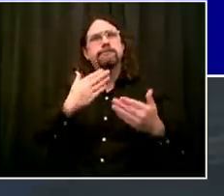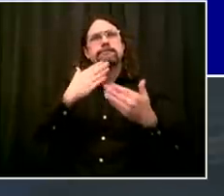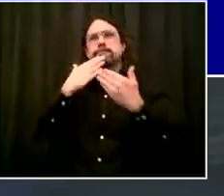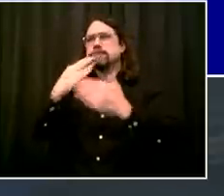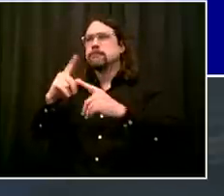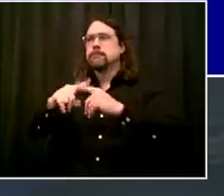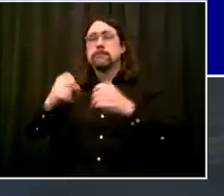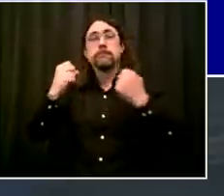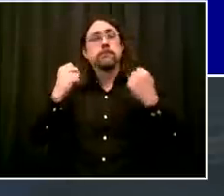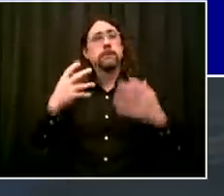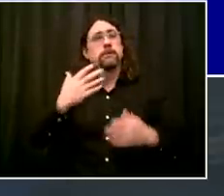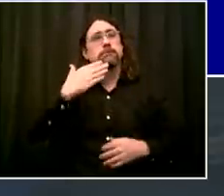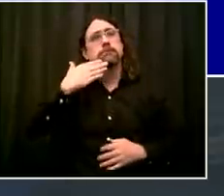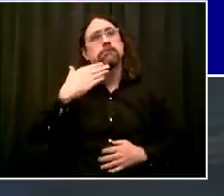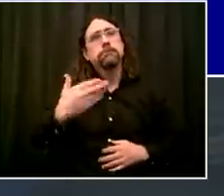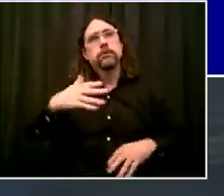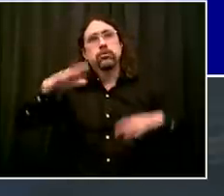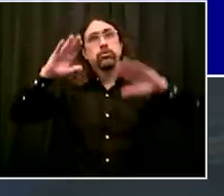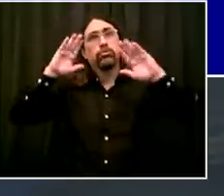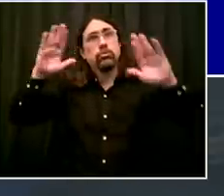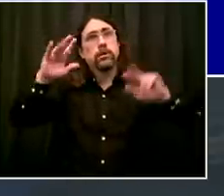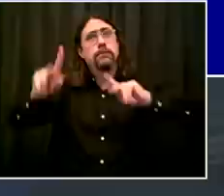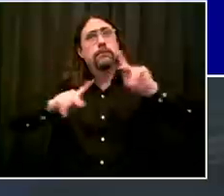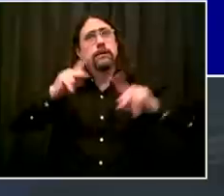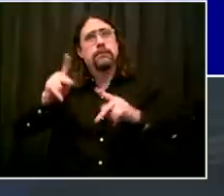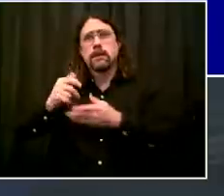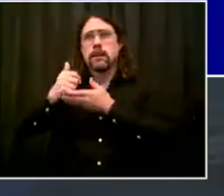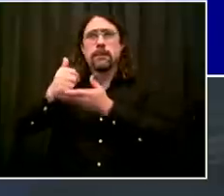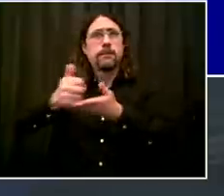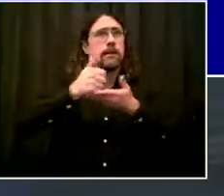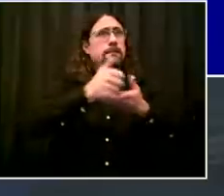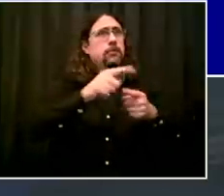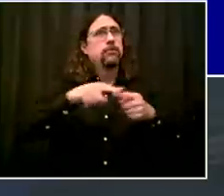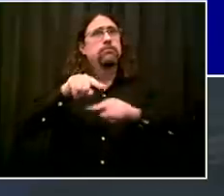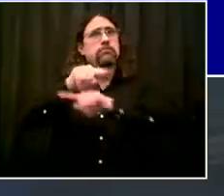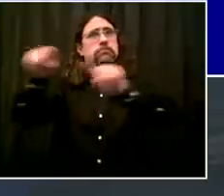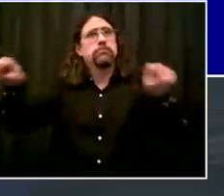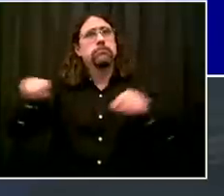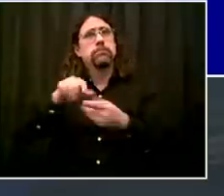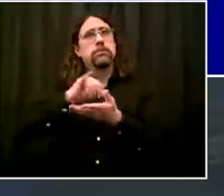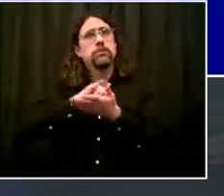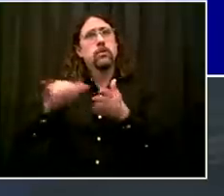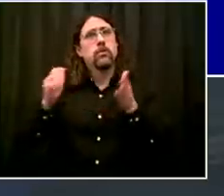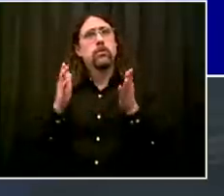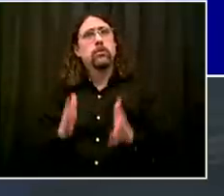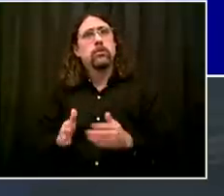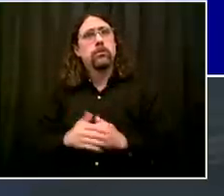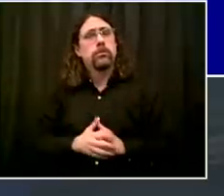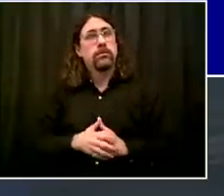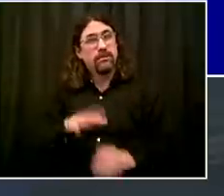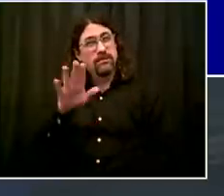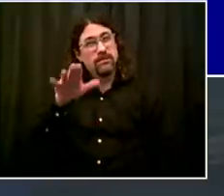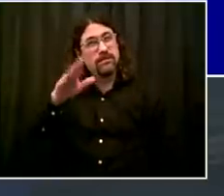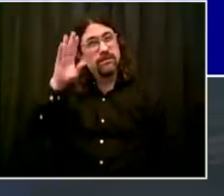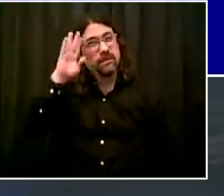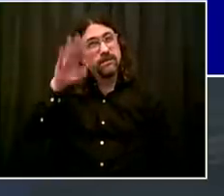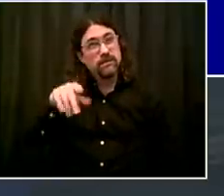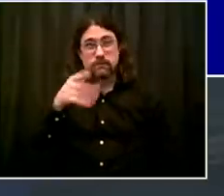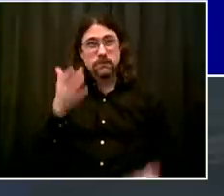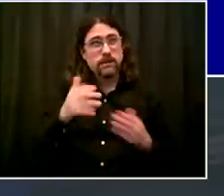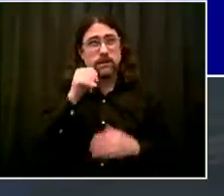has worked, the reason we're even getting to talk about restart, the reason we're even getting to talk about people coming back and riding the Staten Island Ferry is because